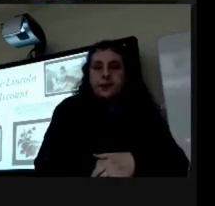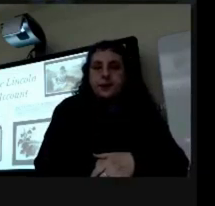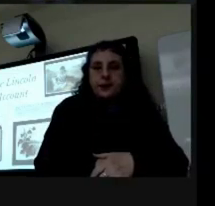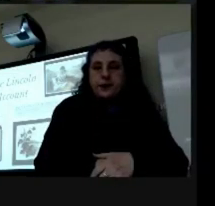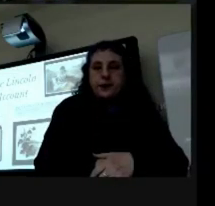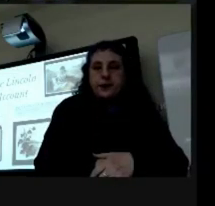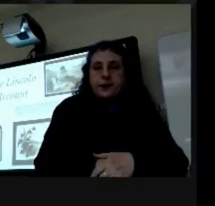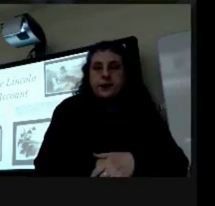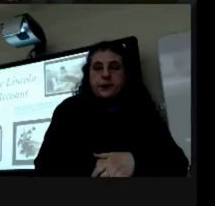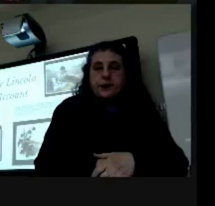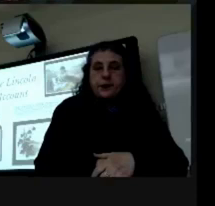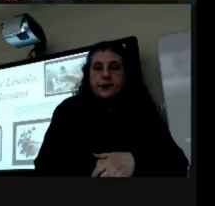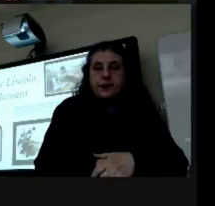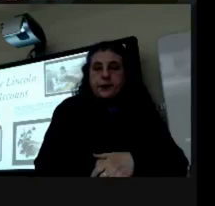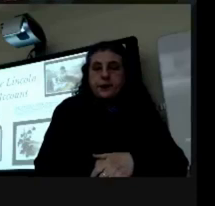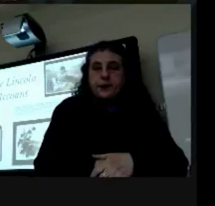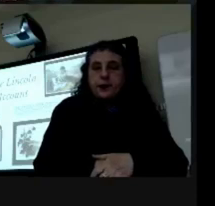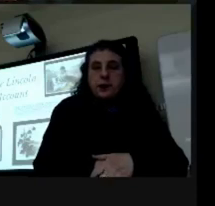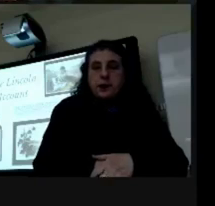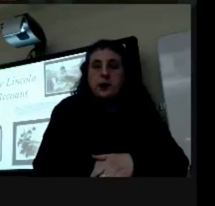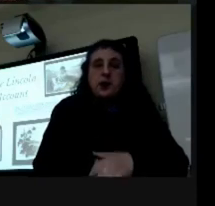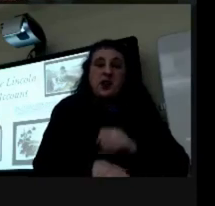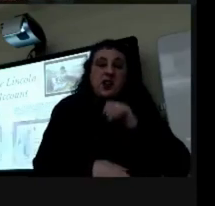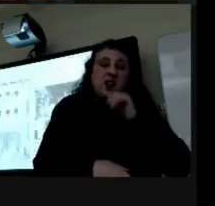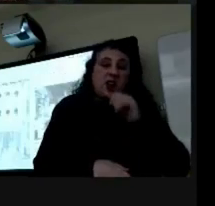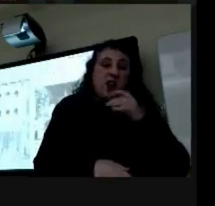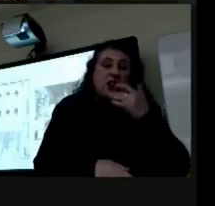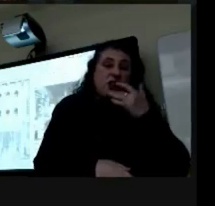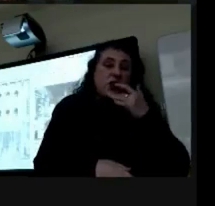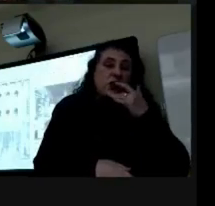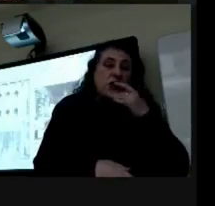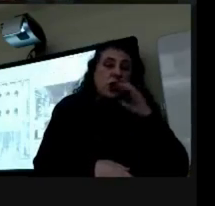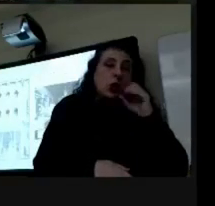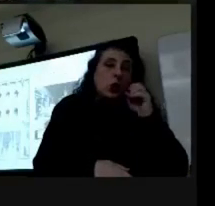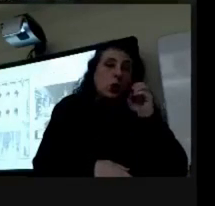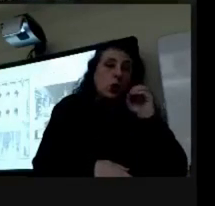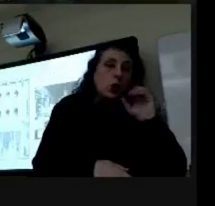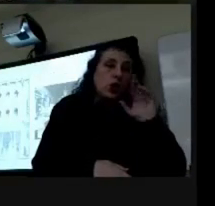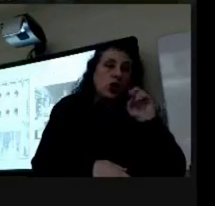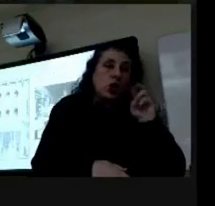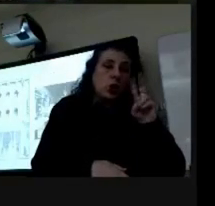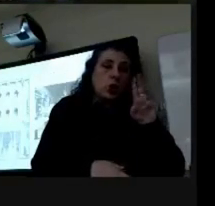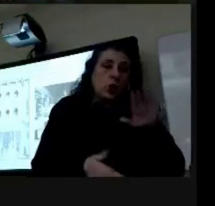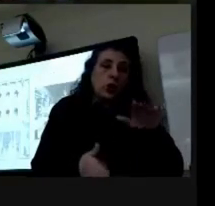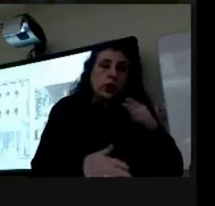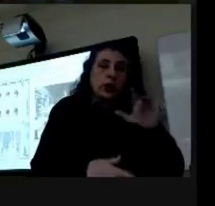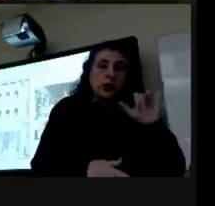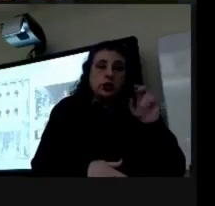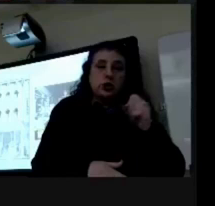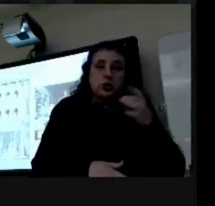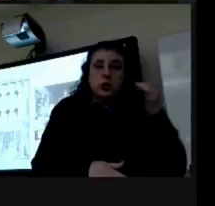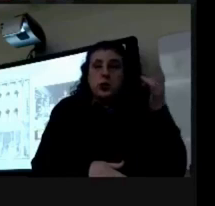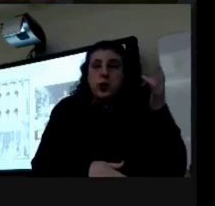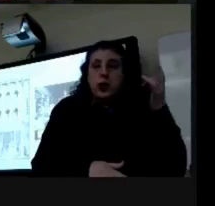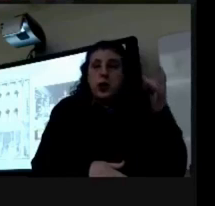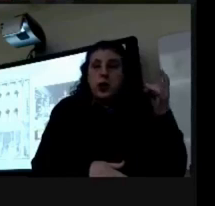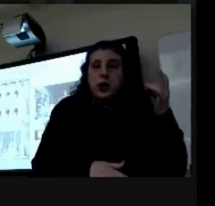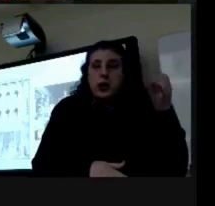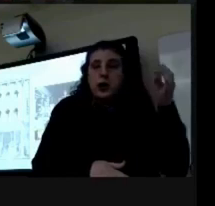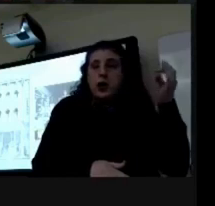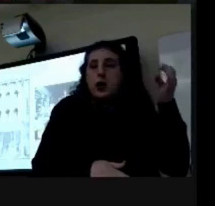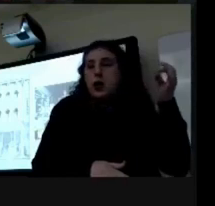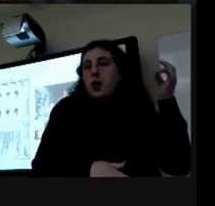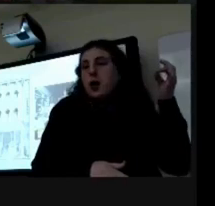poisoning so unfortunately corner died on june 8 1860 of brain fever